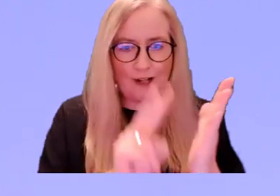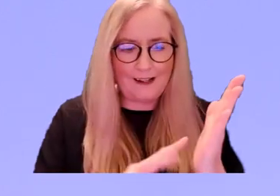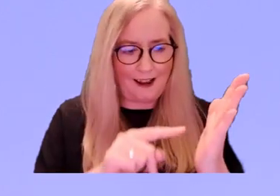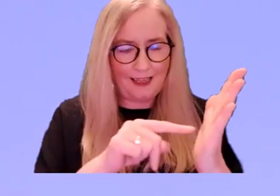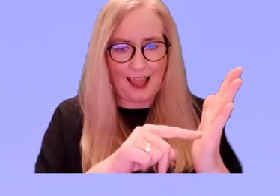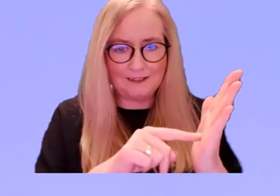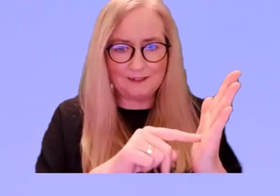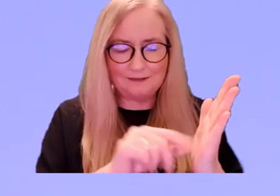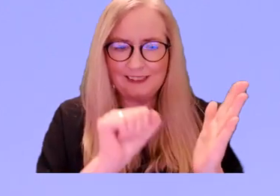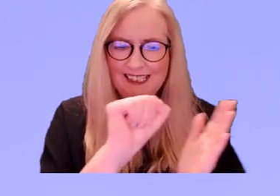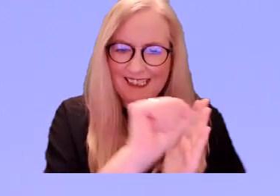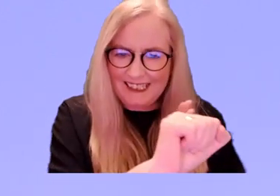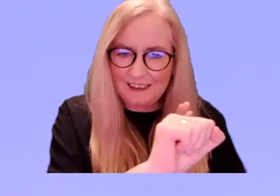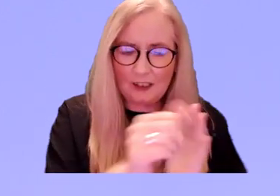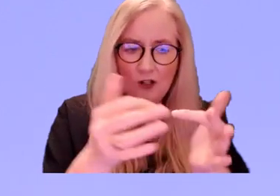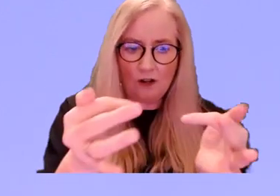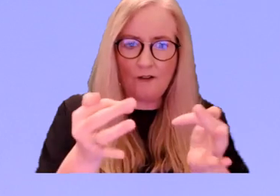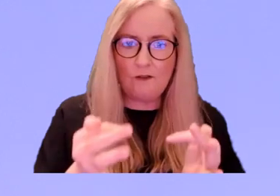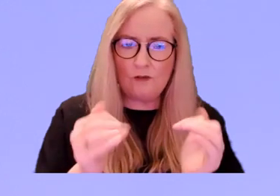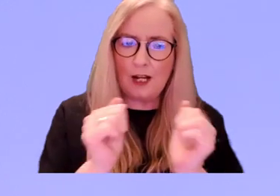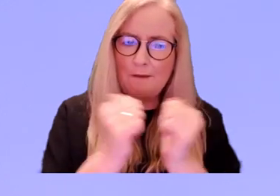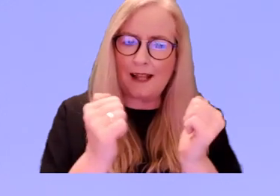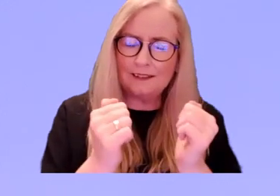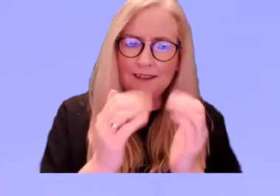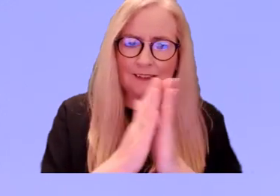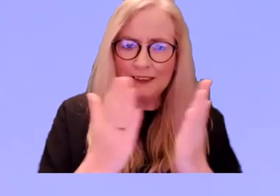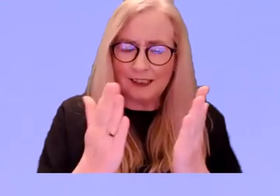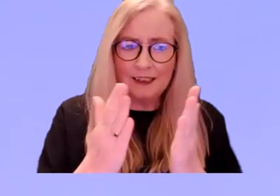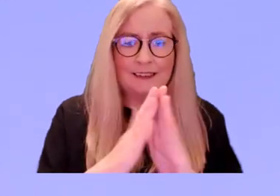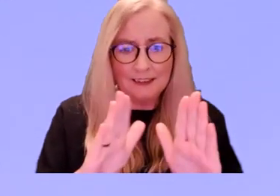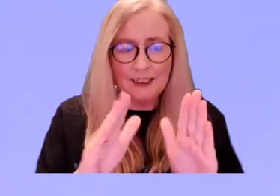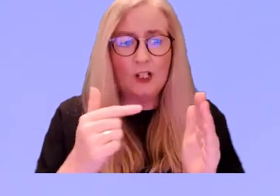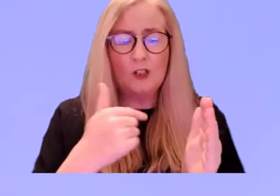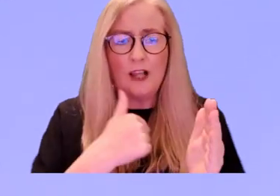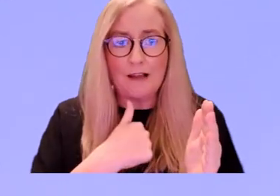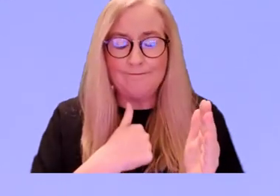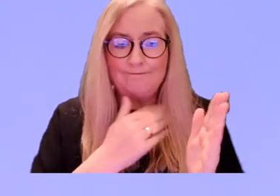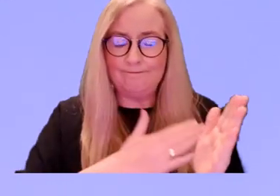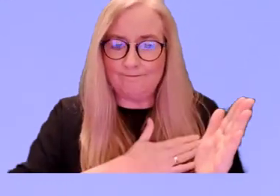read that out at his funeral mass, and that taught me something.